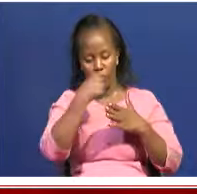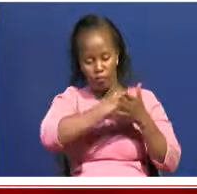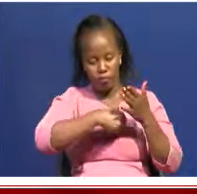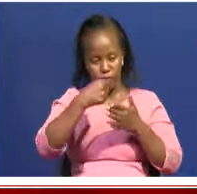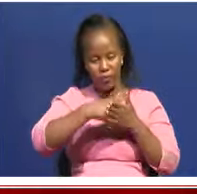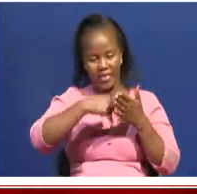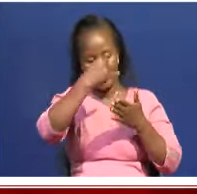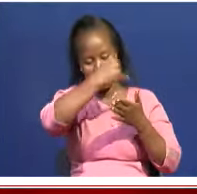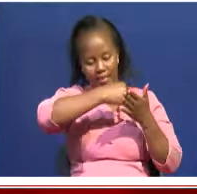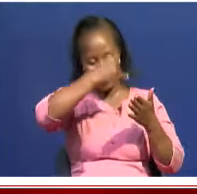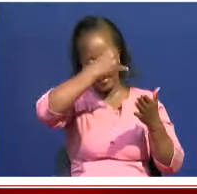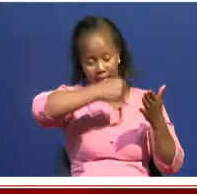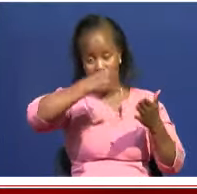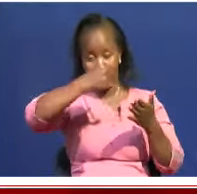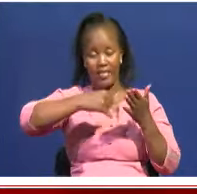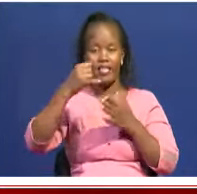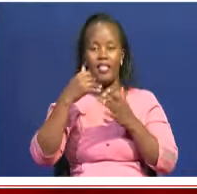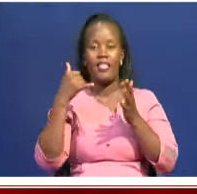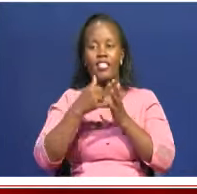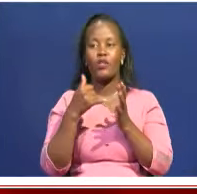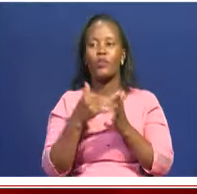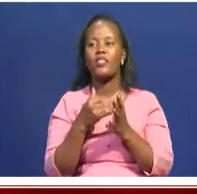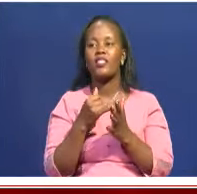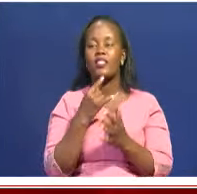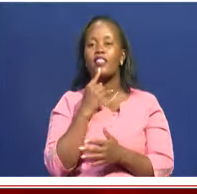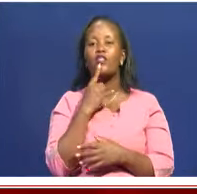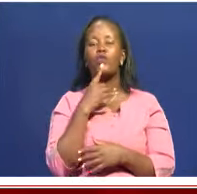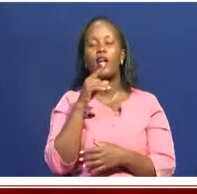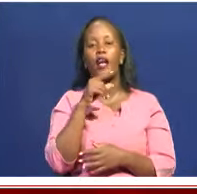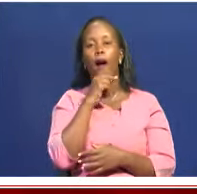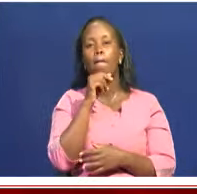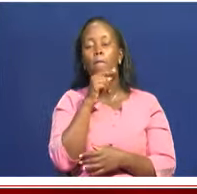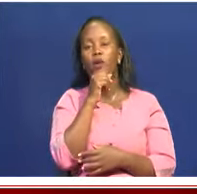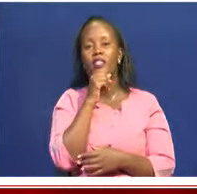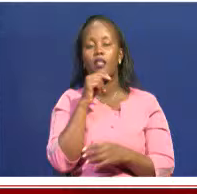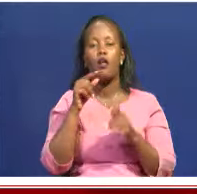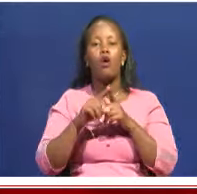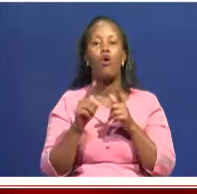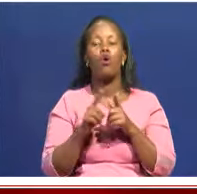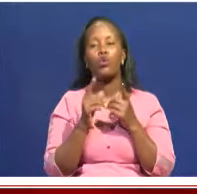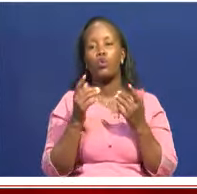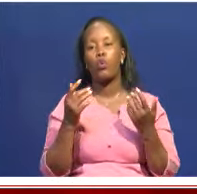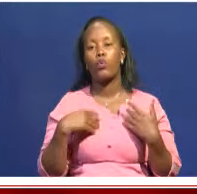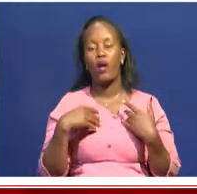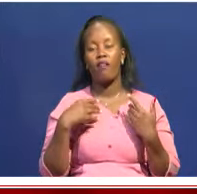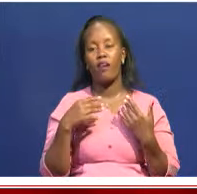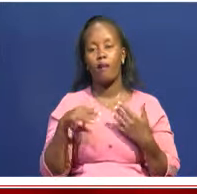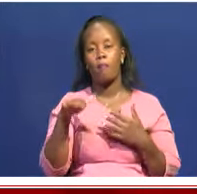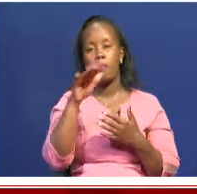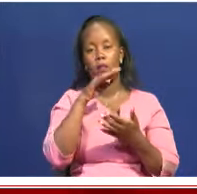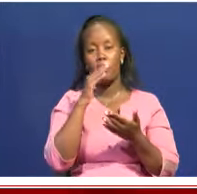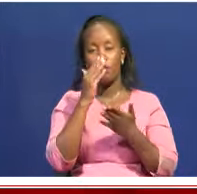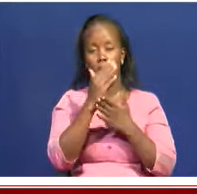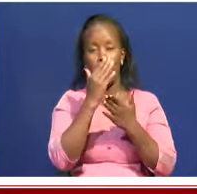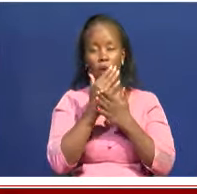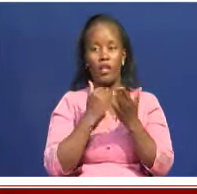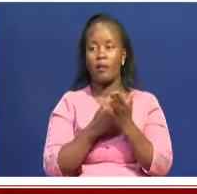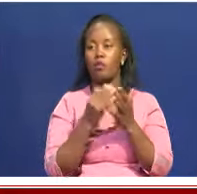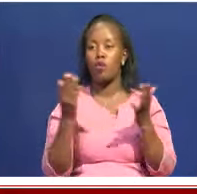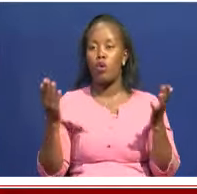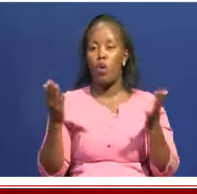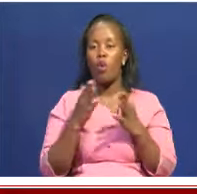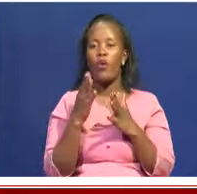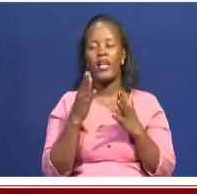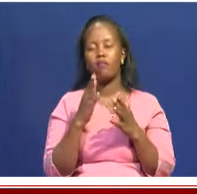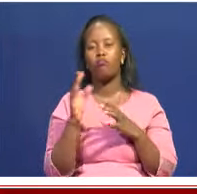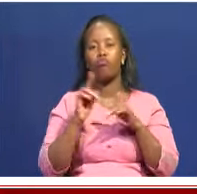the country, including the original Turkana boy. We will have a situation whereby we have the tourists going there to see